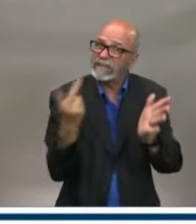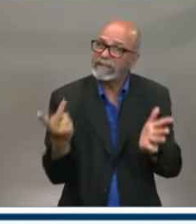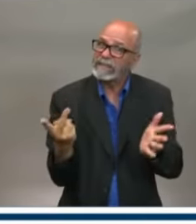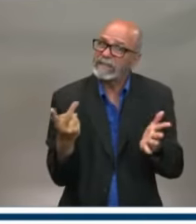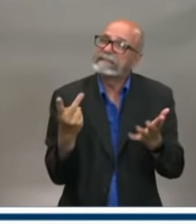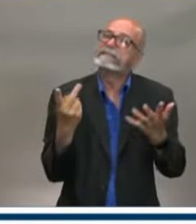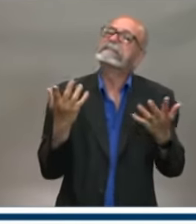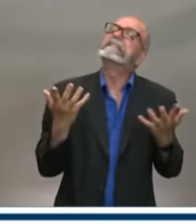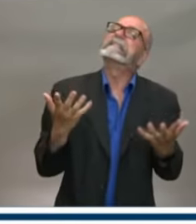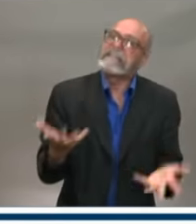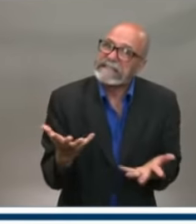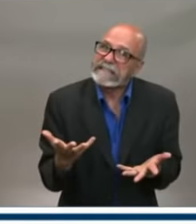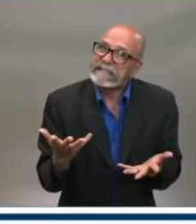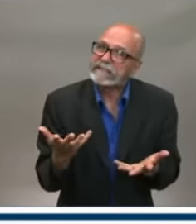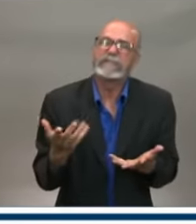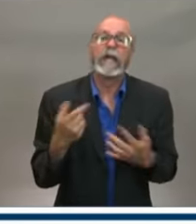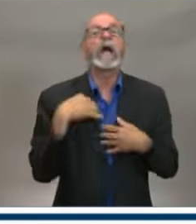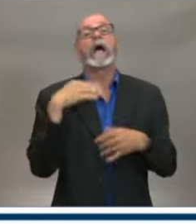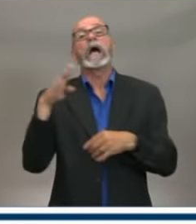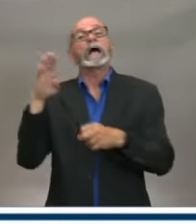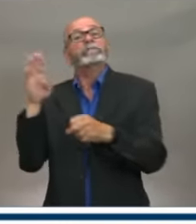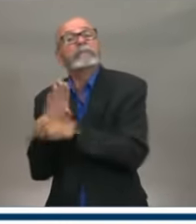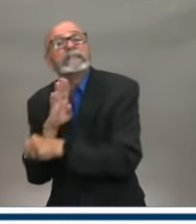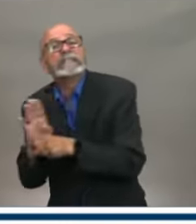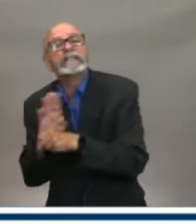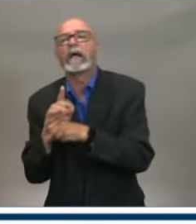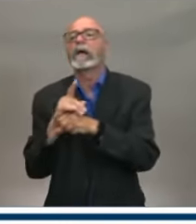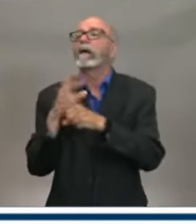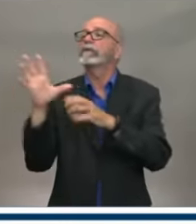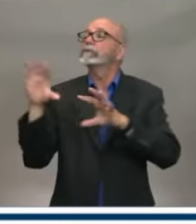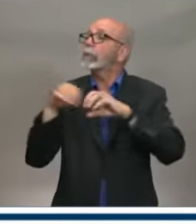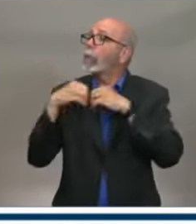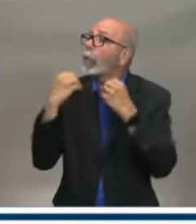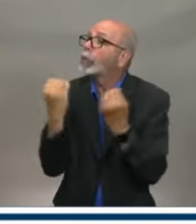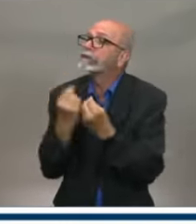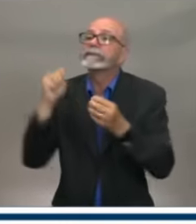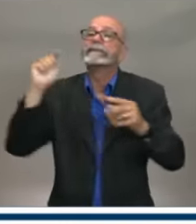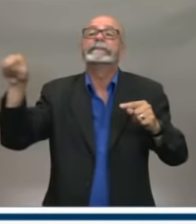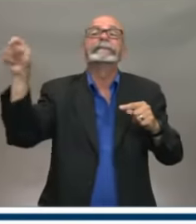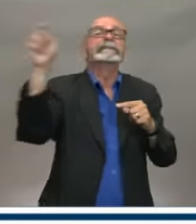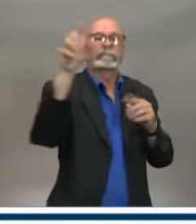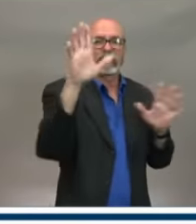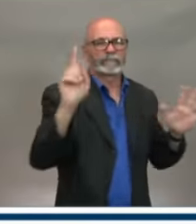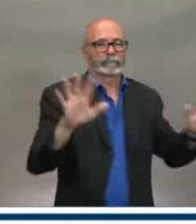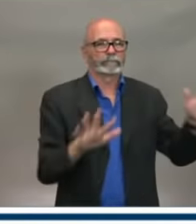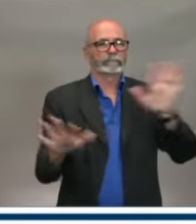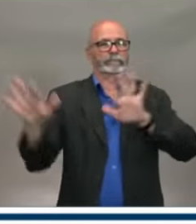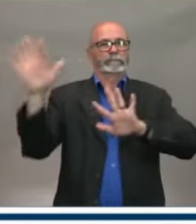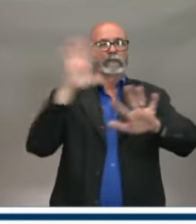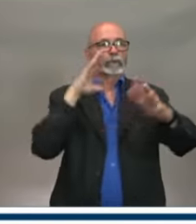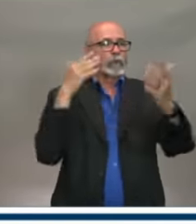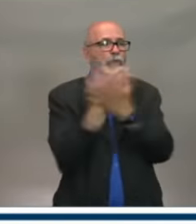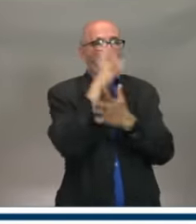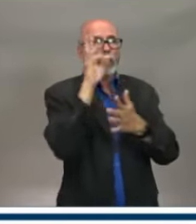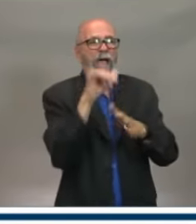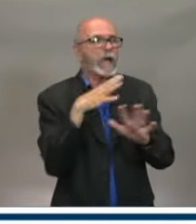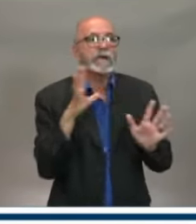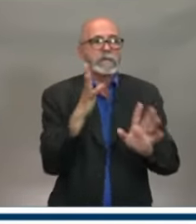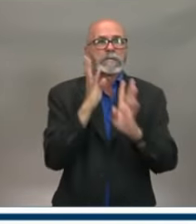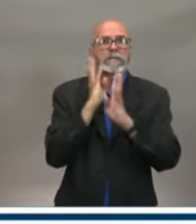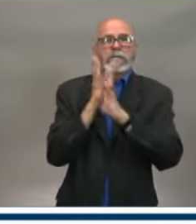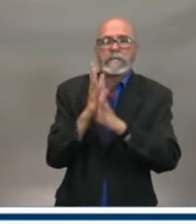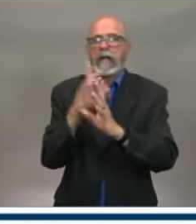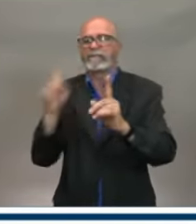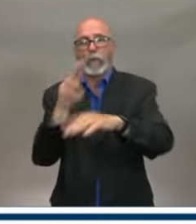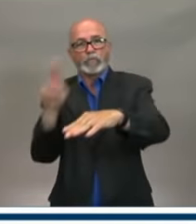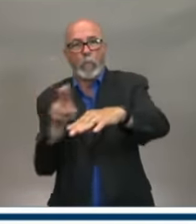you know, adjust to the new norm around COVID-19, how do they factor that in? So, yeah, maybe the